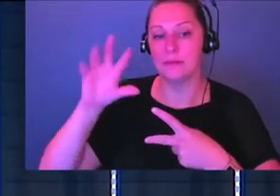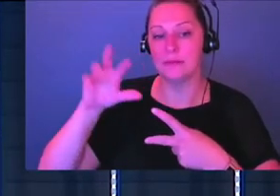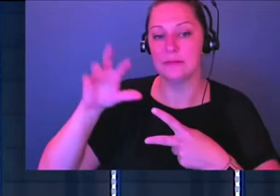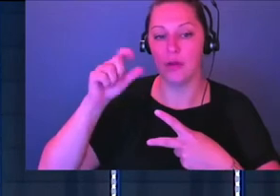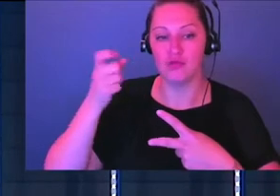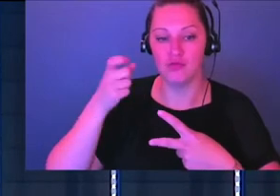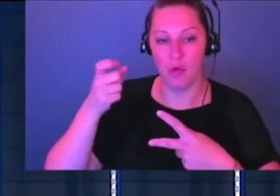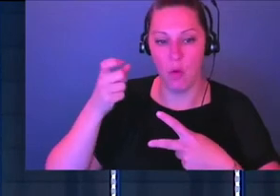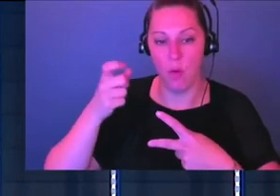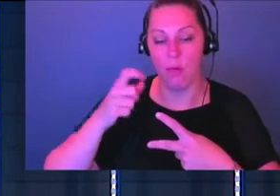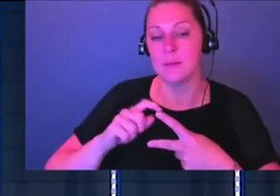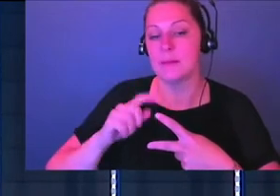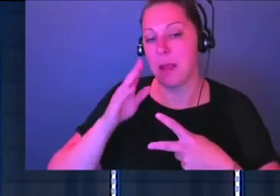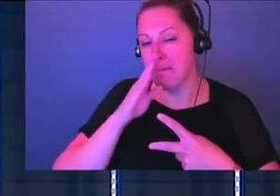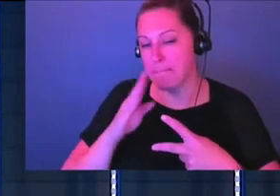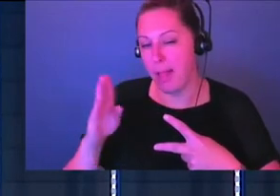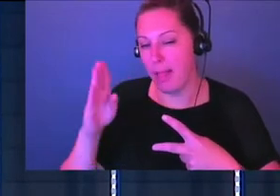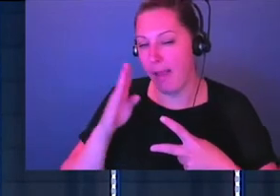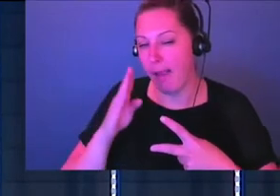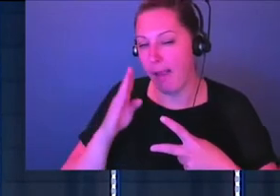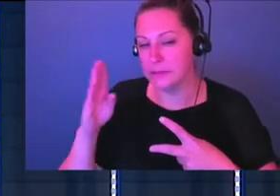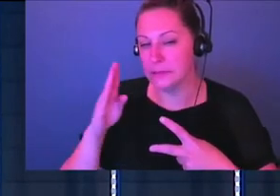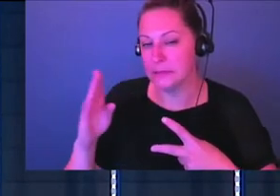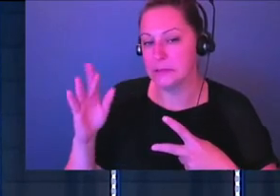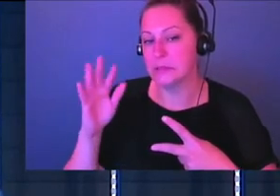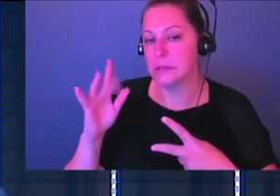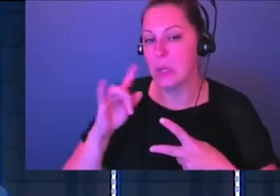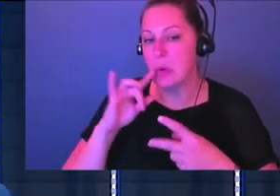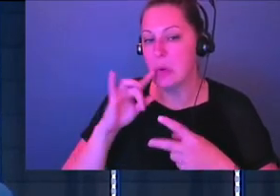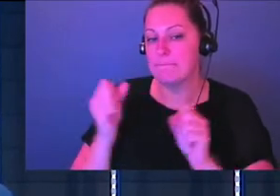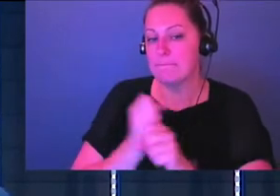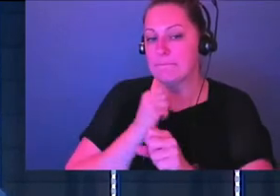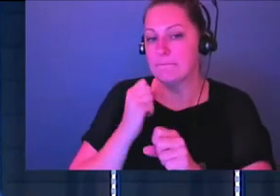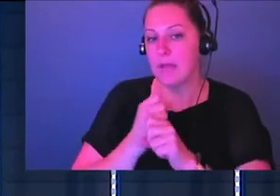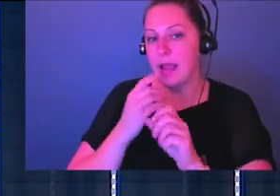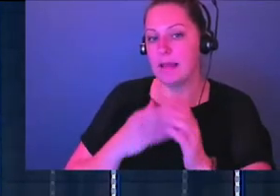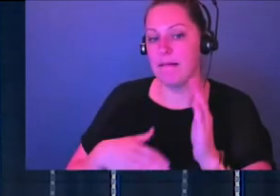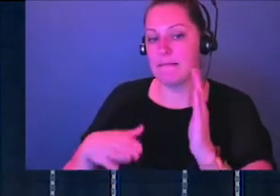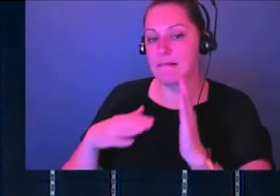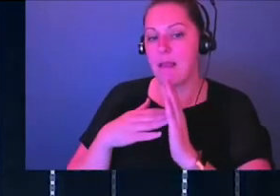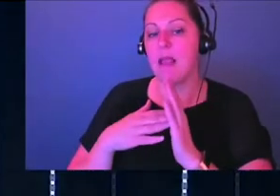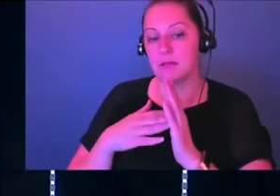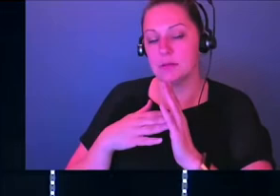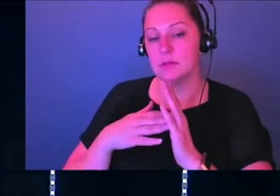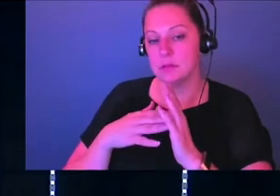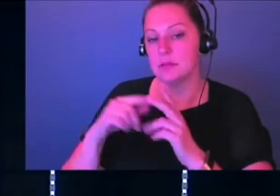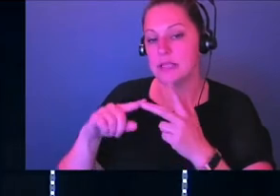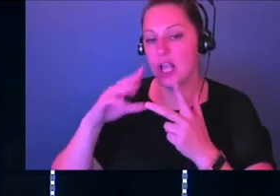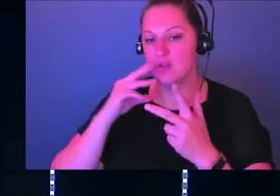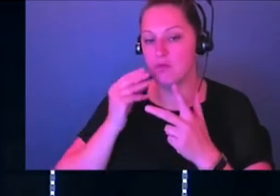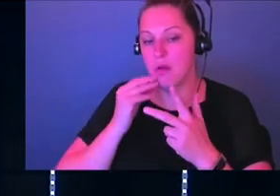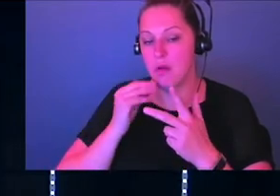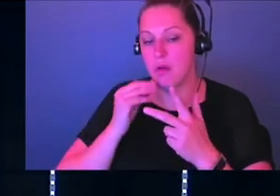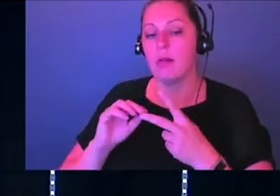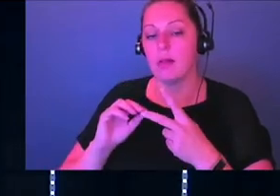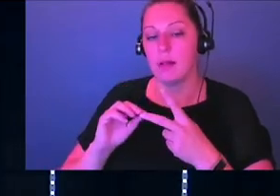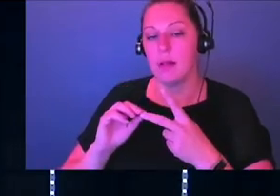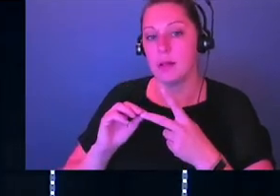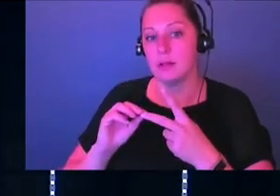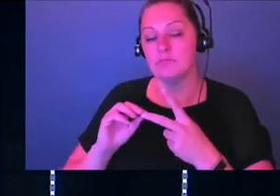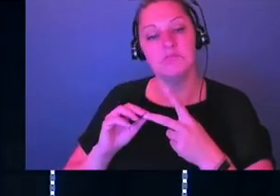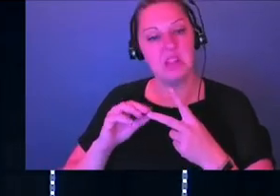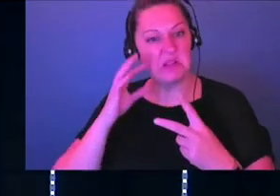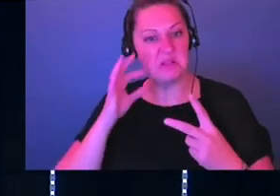So he makes this plan. Moab decides to go and fight against and rebel against King Jehoram of Israel. So King Jehoram